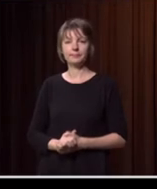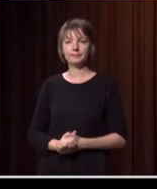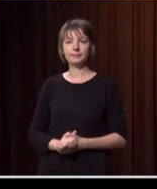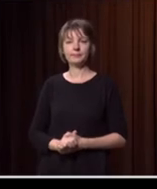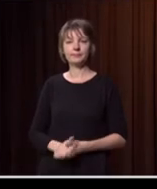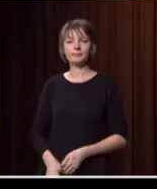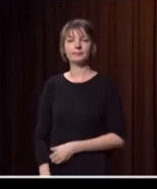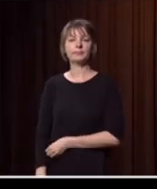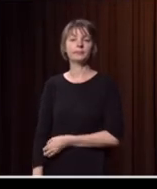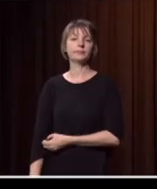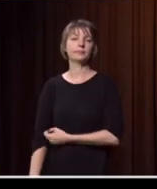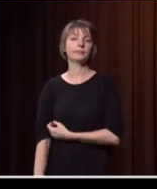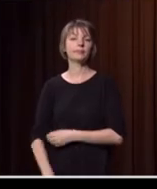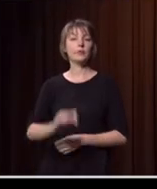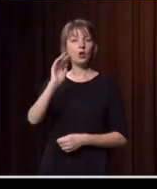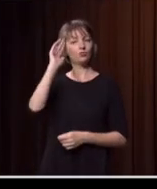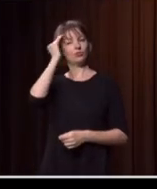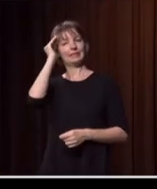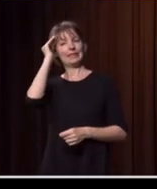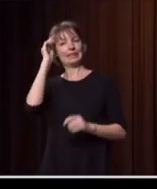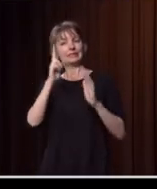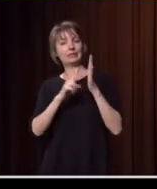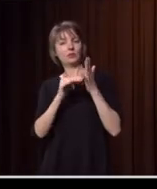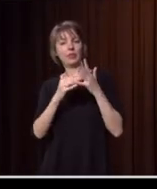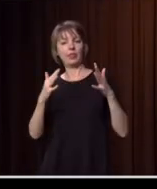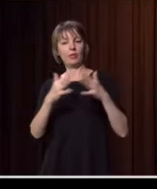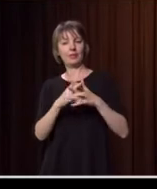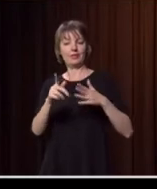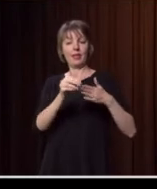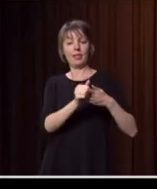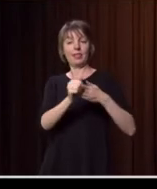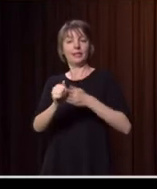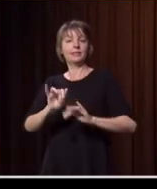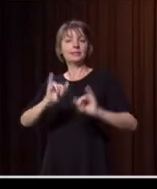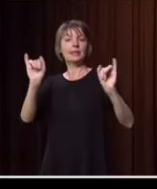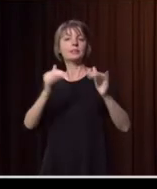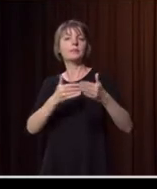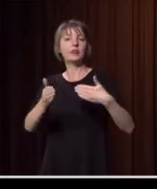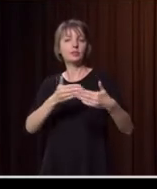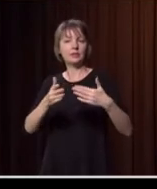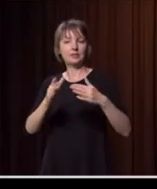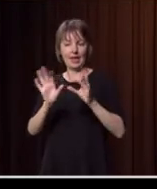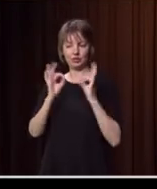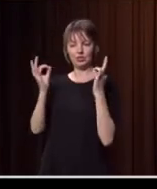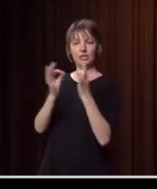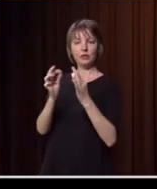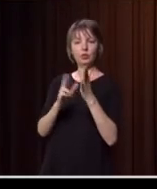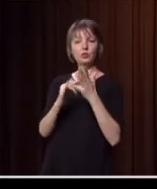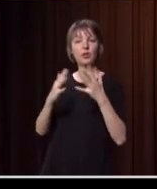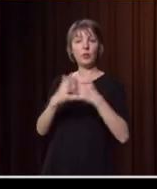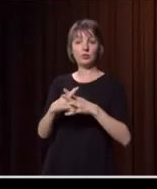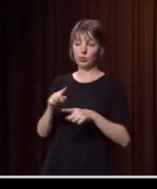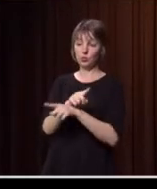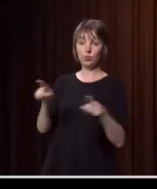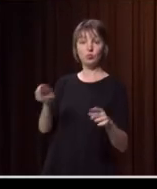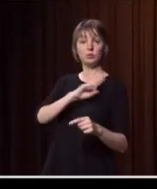Resilience NSW is the lead disaster management agency for NSW. You are responsible for all